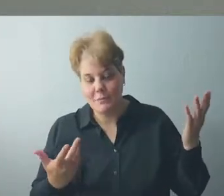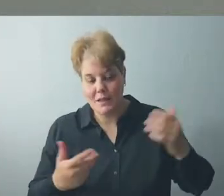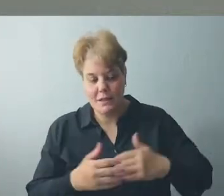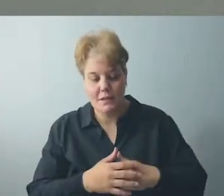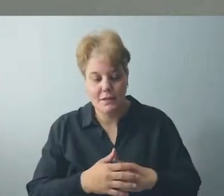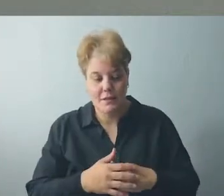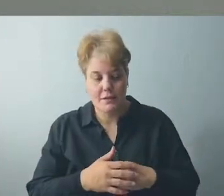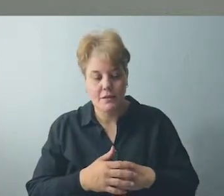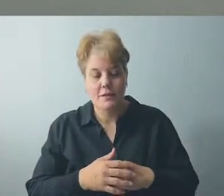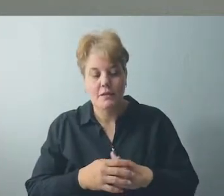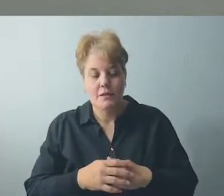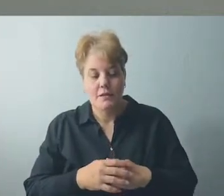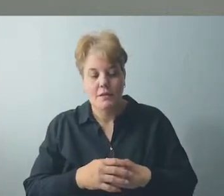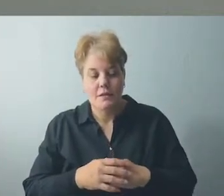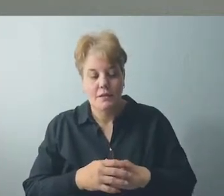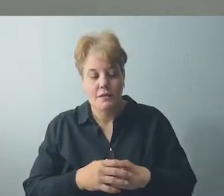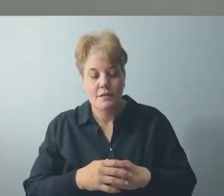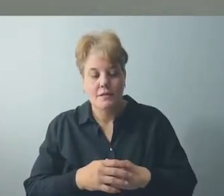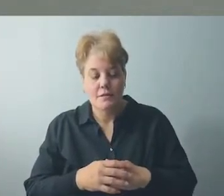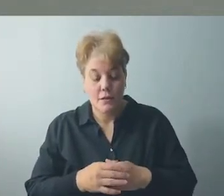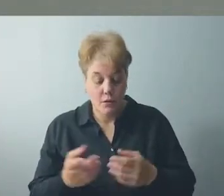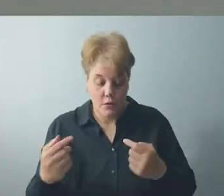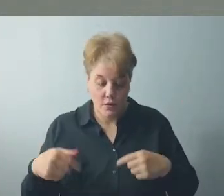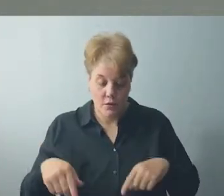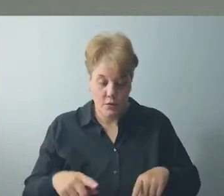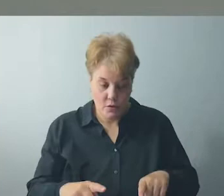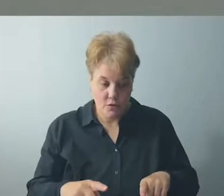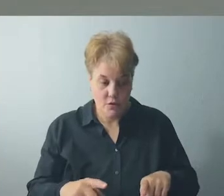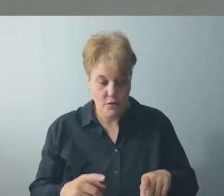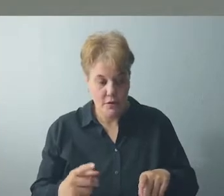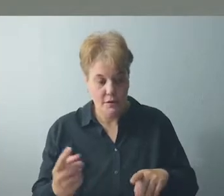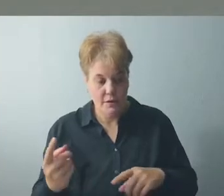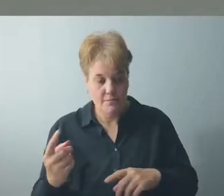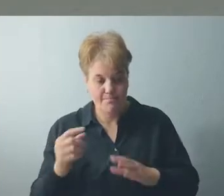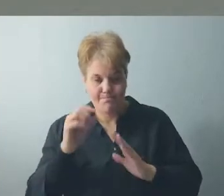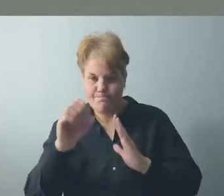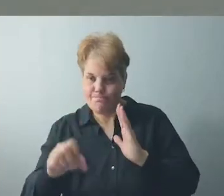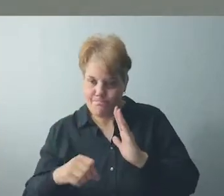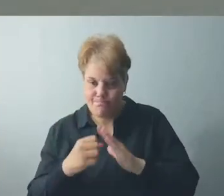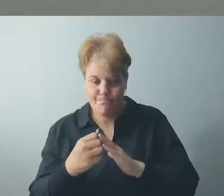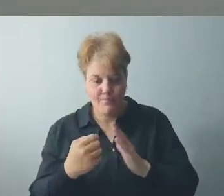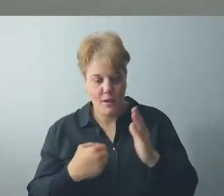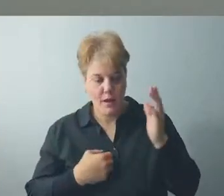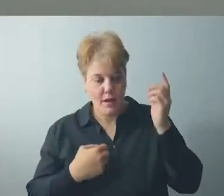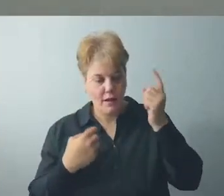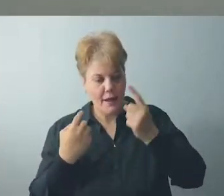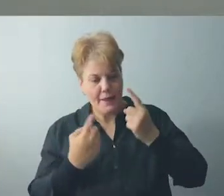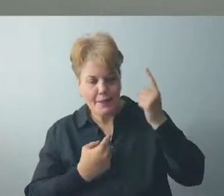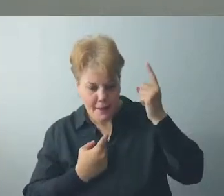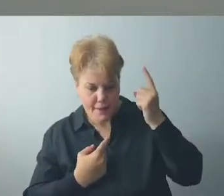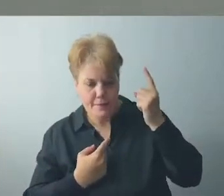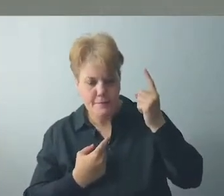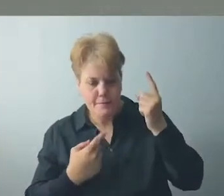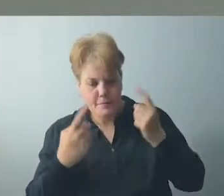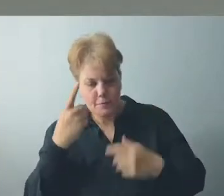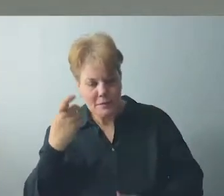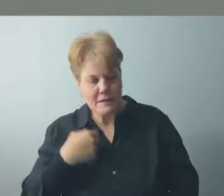sermon. In these challenging days, I think that I think I need to rethink some things.